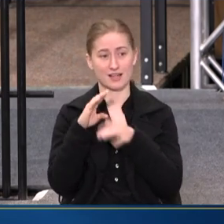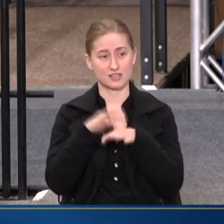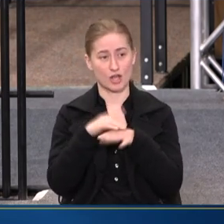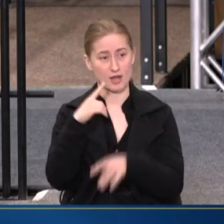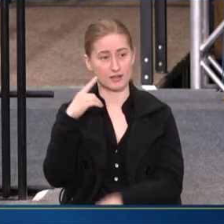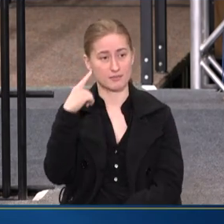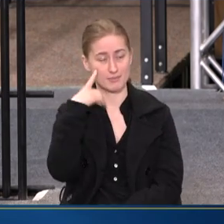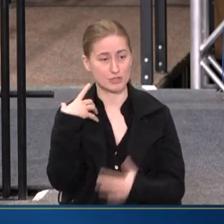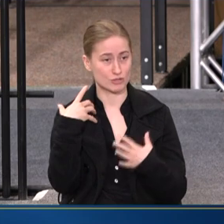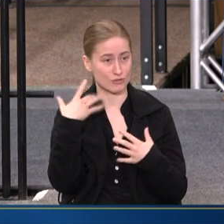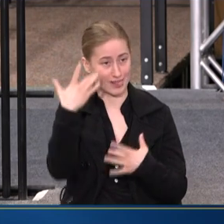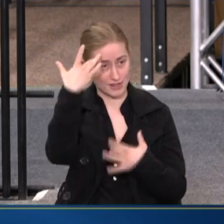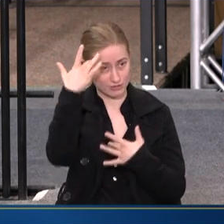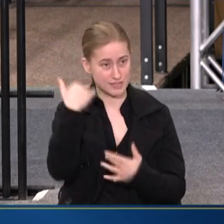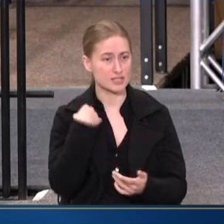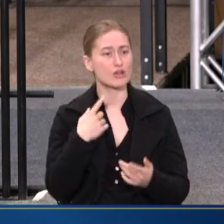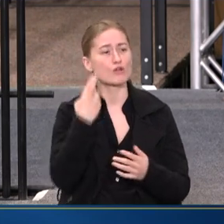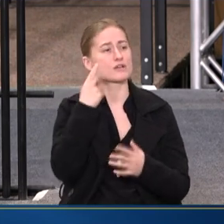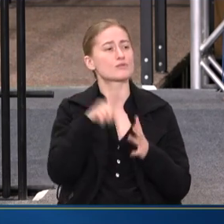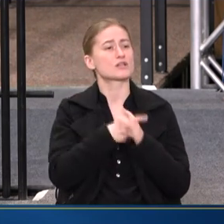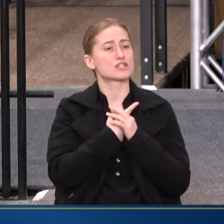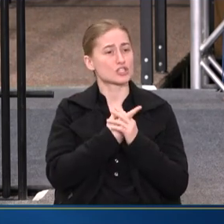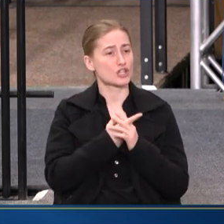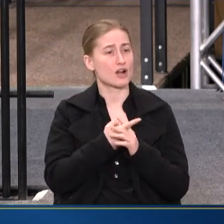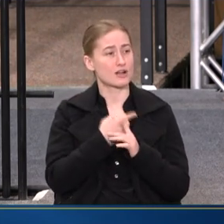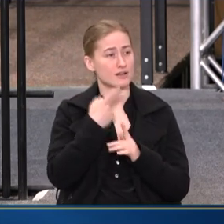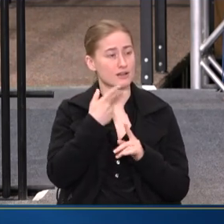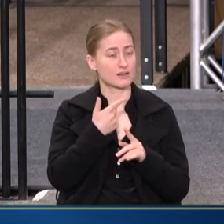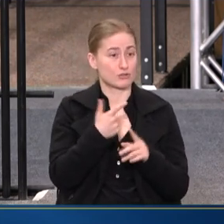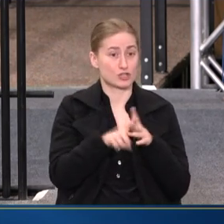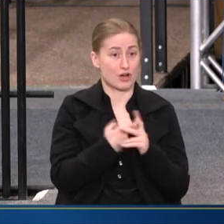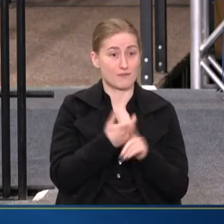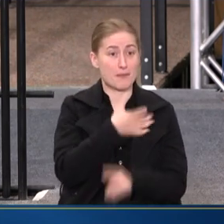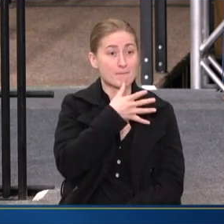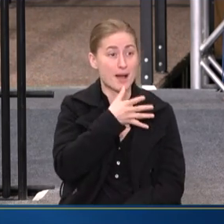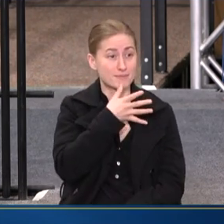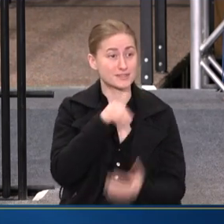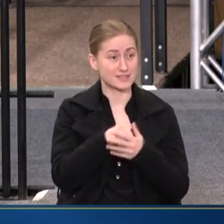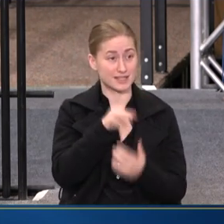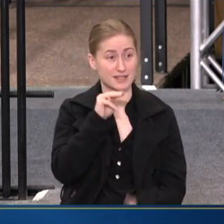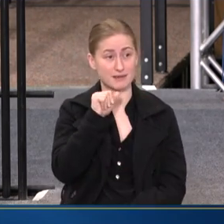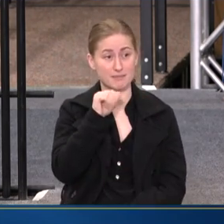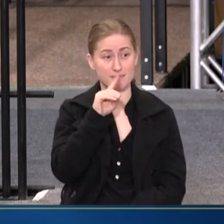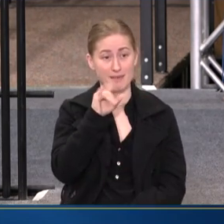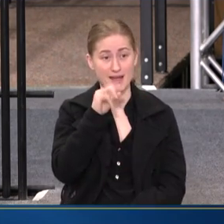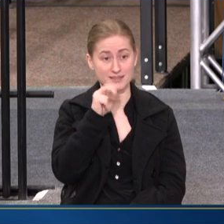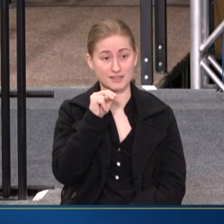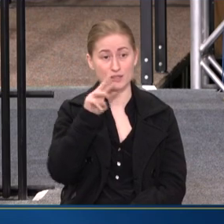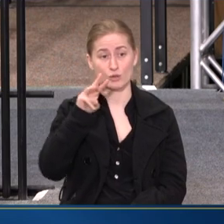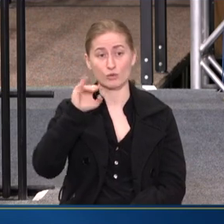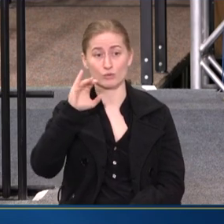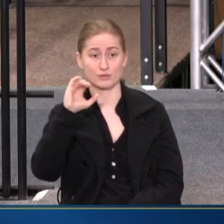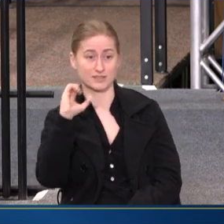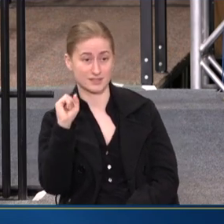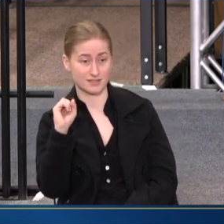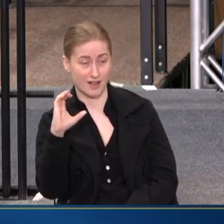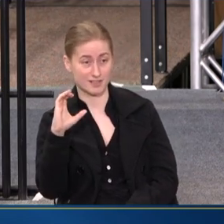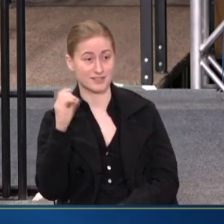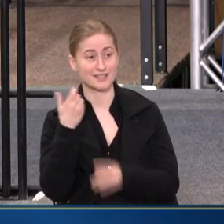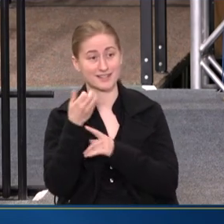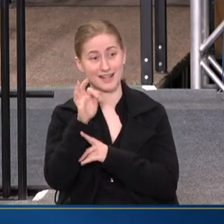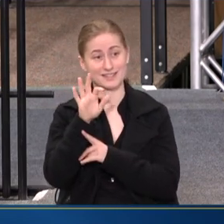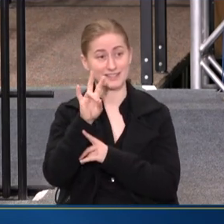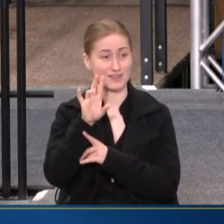STARTED AND THE REASON I'M DOING THIS IS BECAUSE IT WAS STARTED BY MOMS IN MADISON, WISCONSIN IN 1979. NO GREATER ADVOCATE